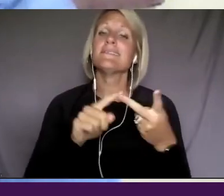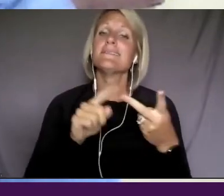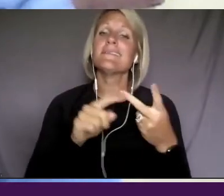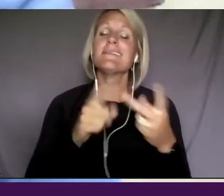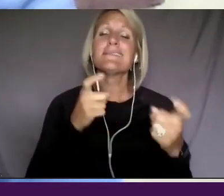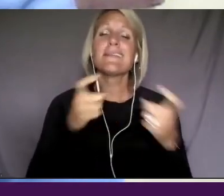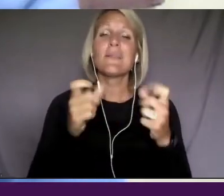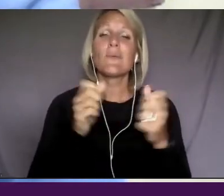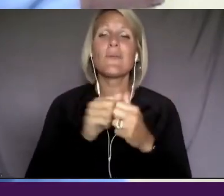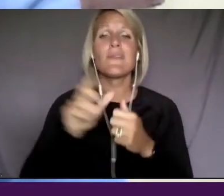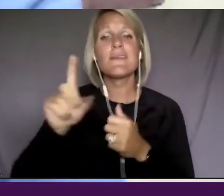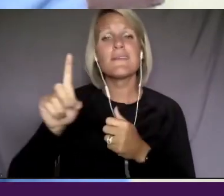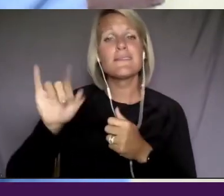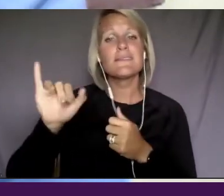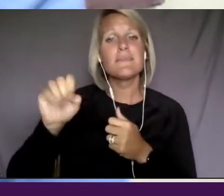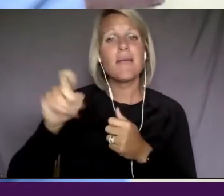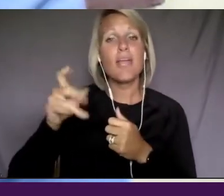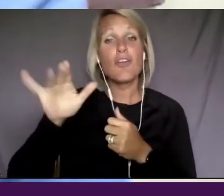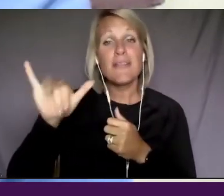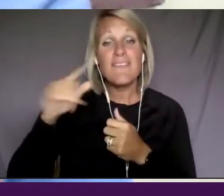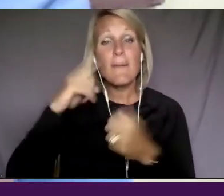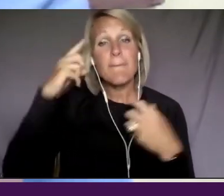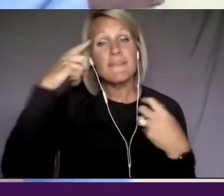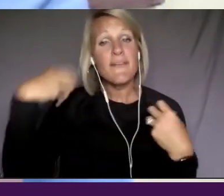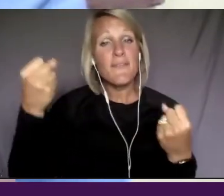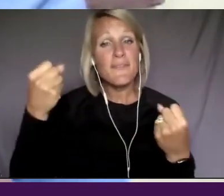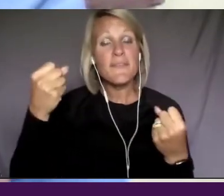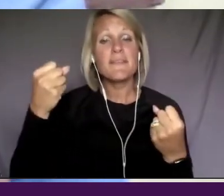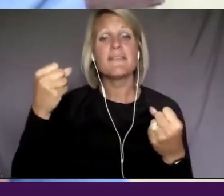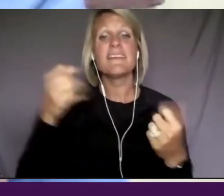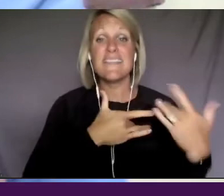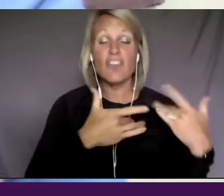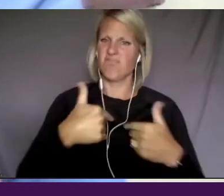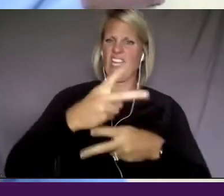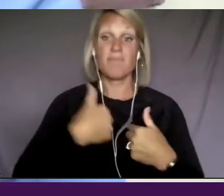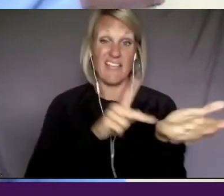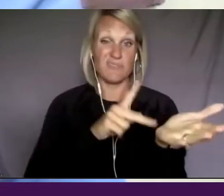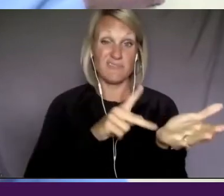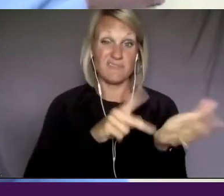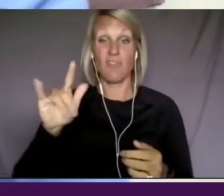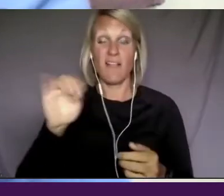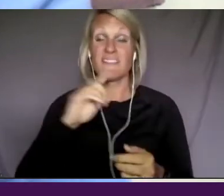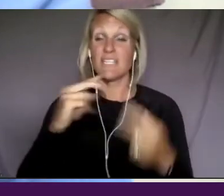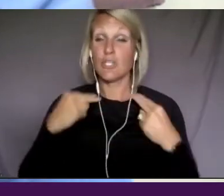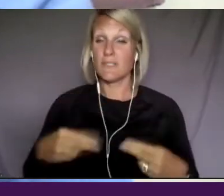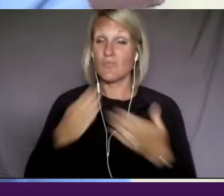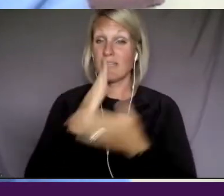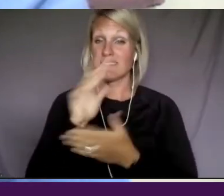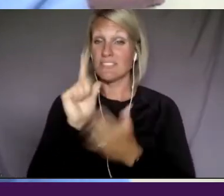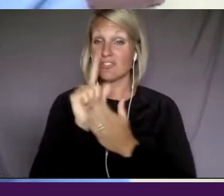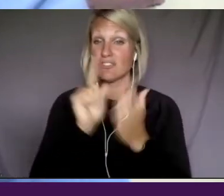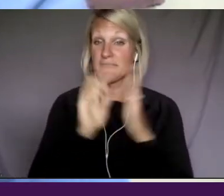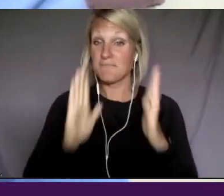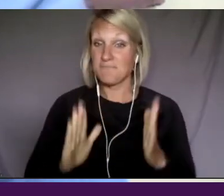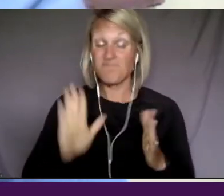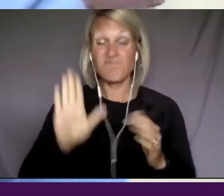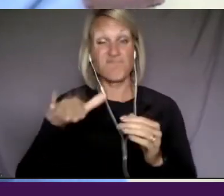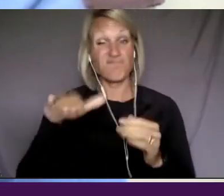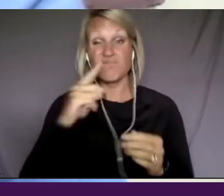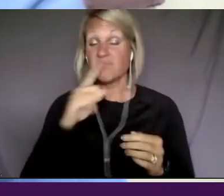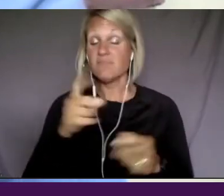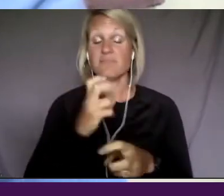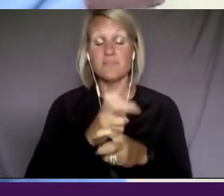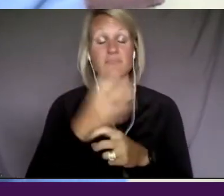am a psychiatrist. Michelle is a human rights attorney. So let me say it was a difficult, uh, experience,